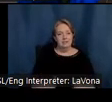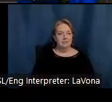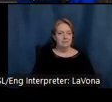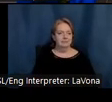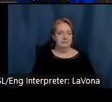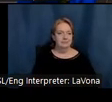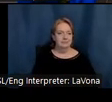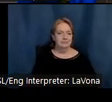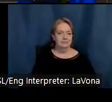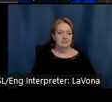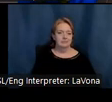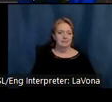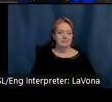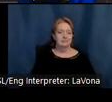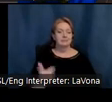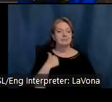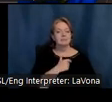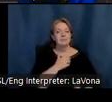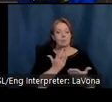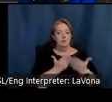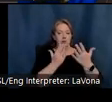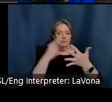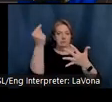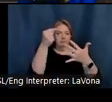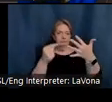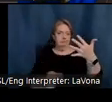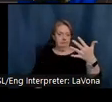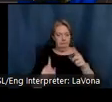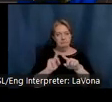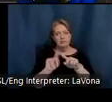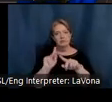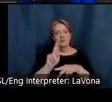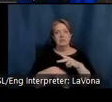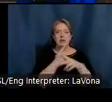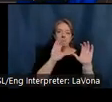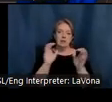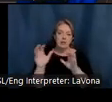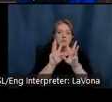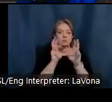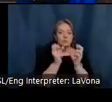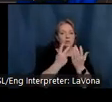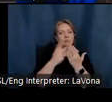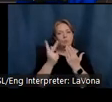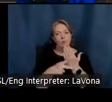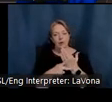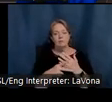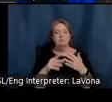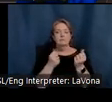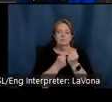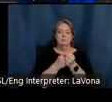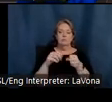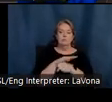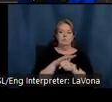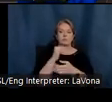We offer a variety of programming supporting Indiana artists, such as our annual Great